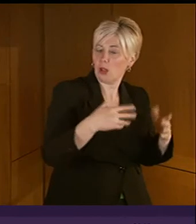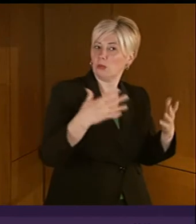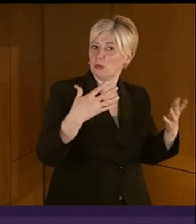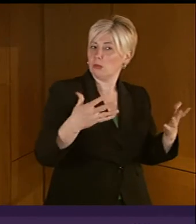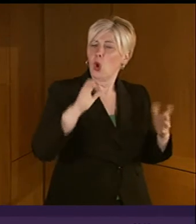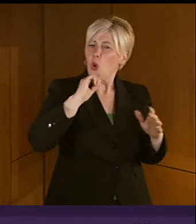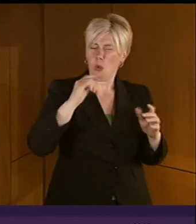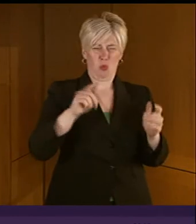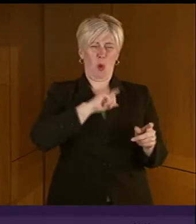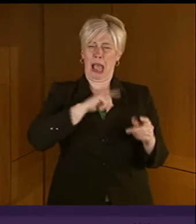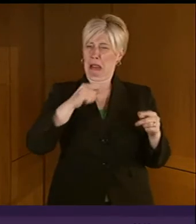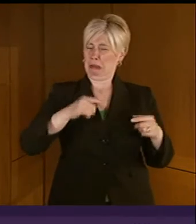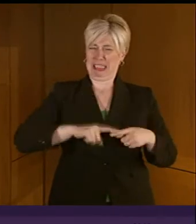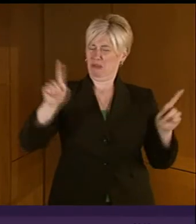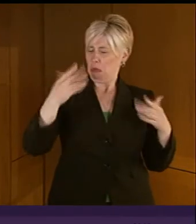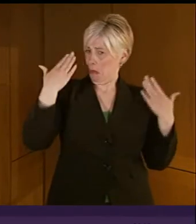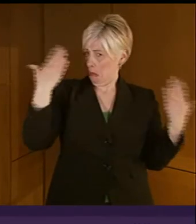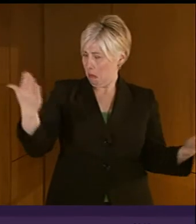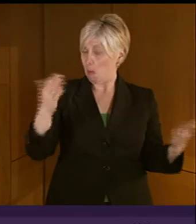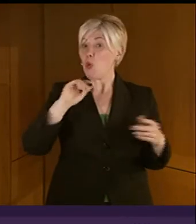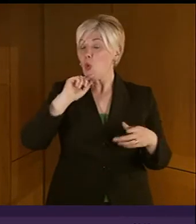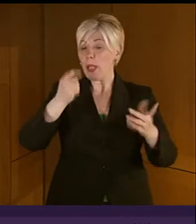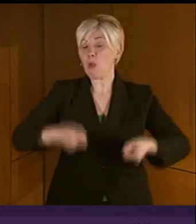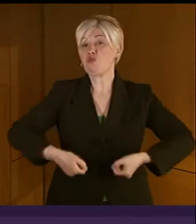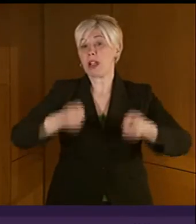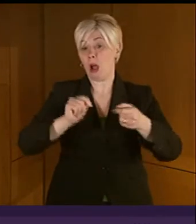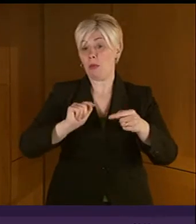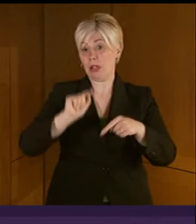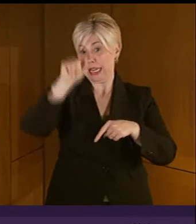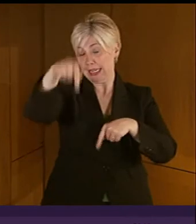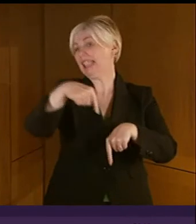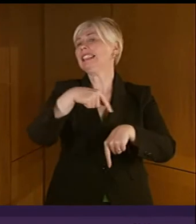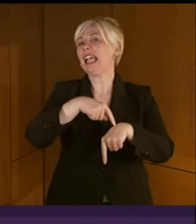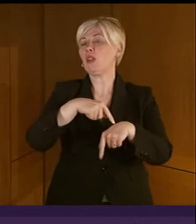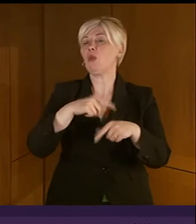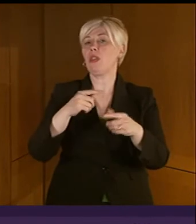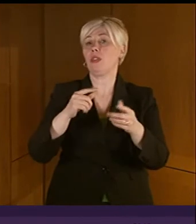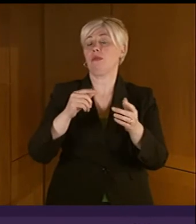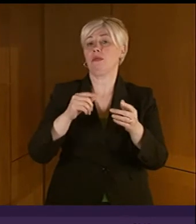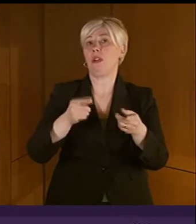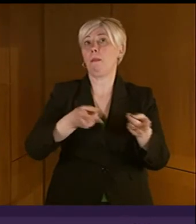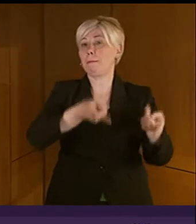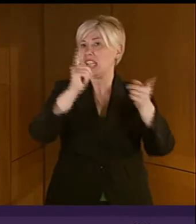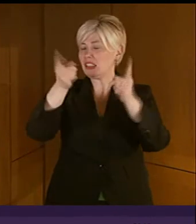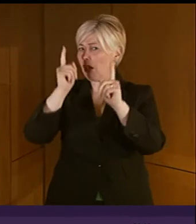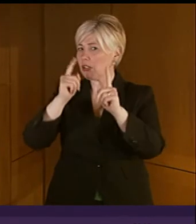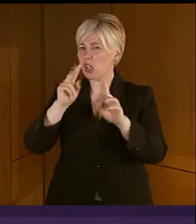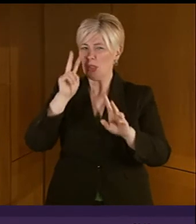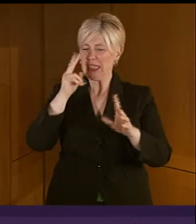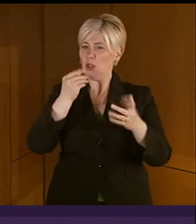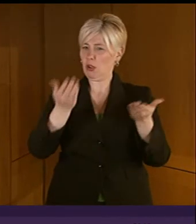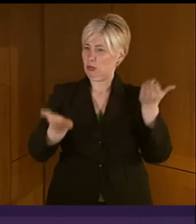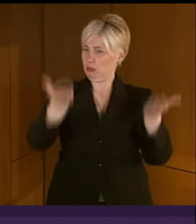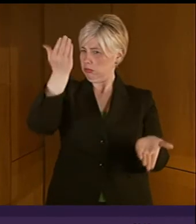this anomaly with UK ministers next time he has the opportunity to talk to them so that the fuel is levelled a little bit for